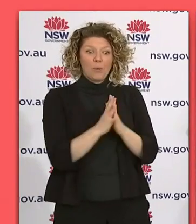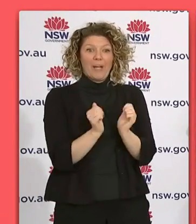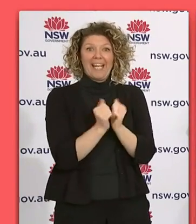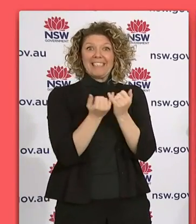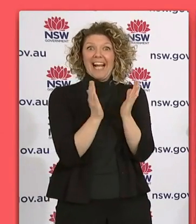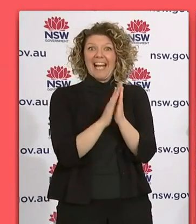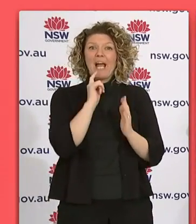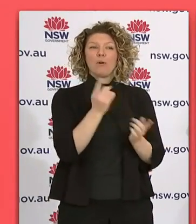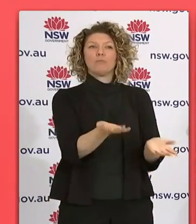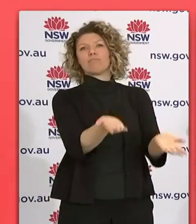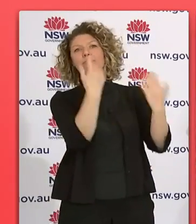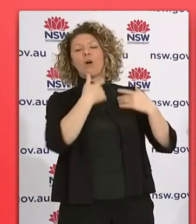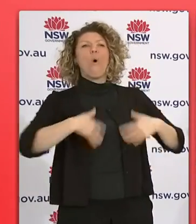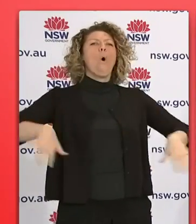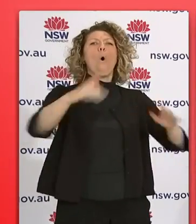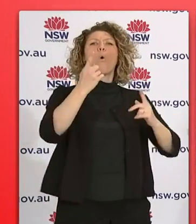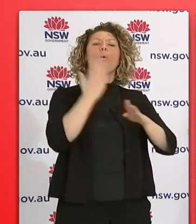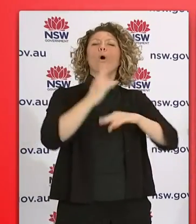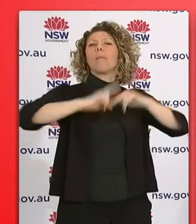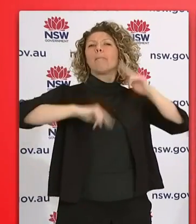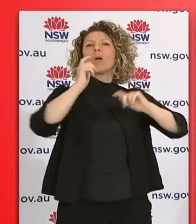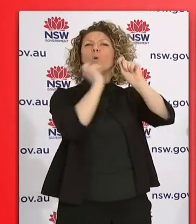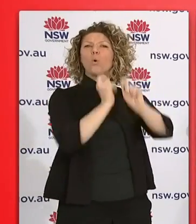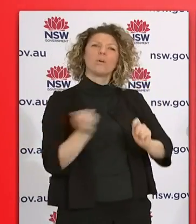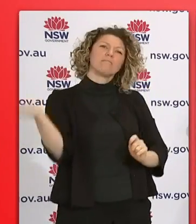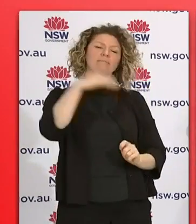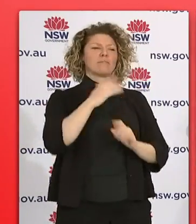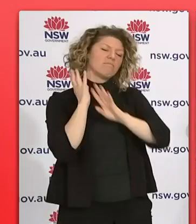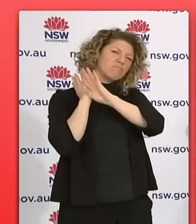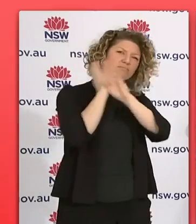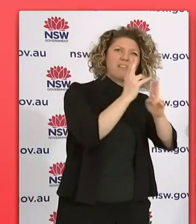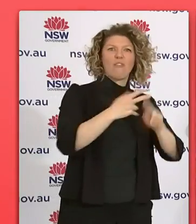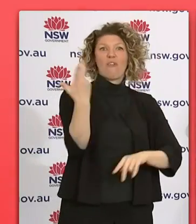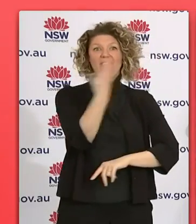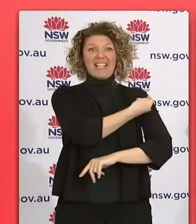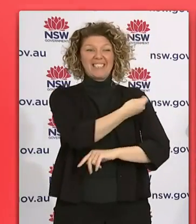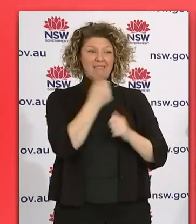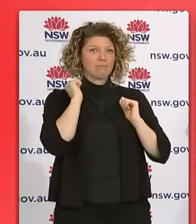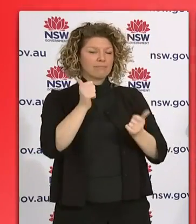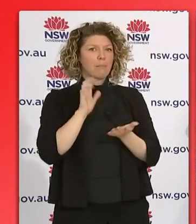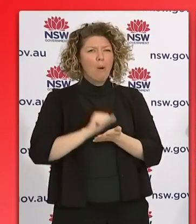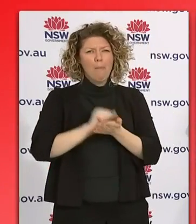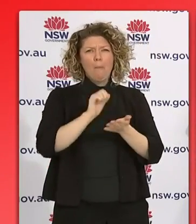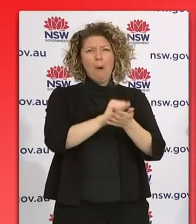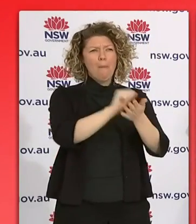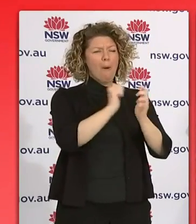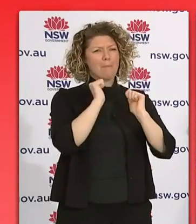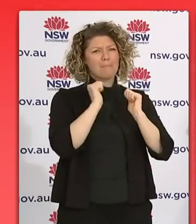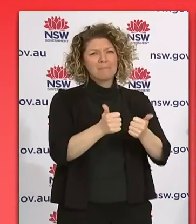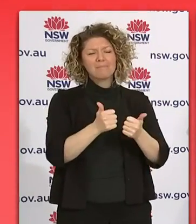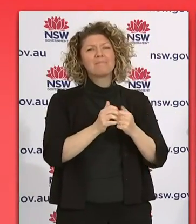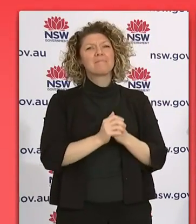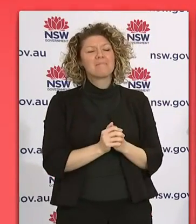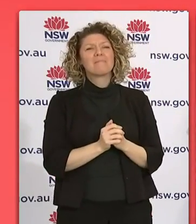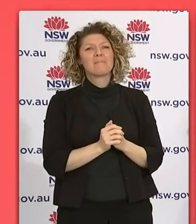workers. There's already around 10,000 people who've booked throughout those locations. And I just want to stress